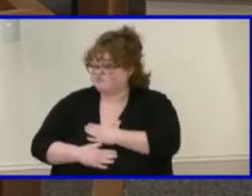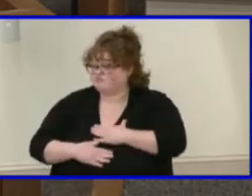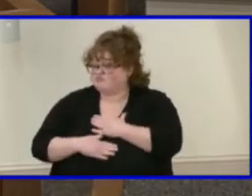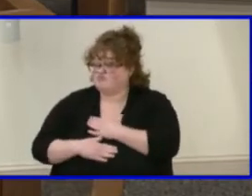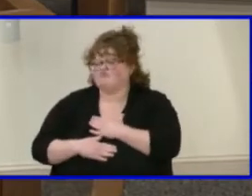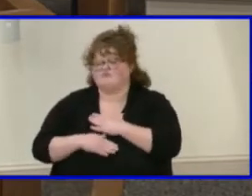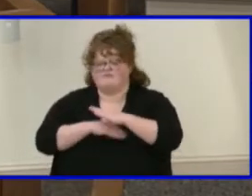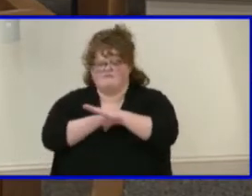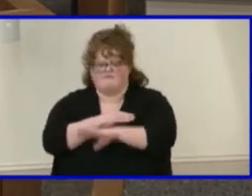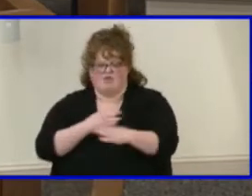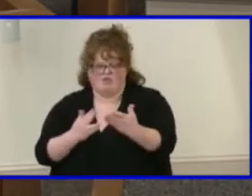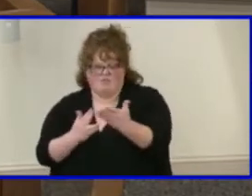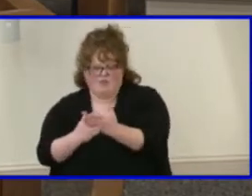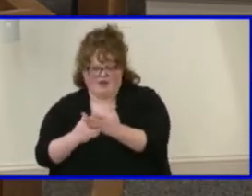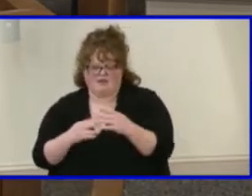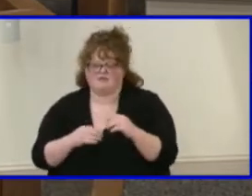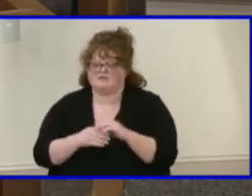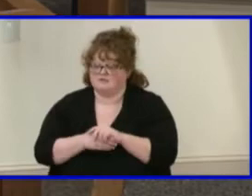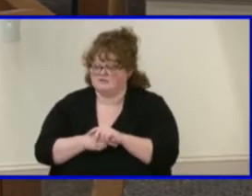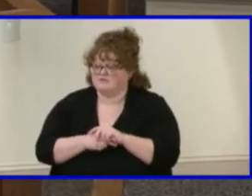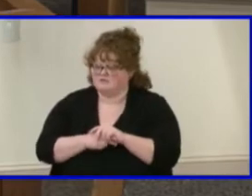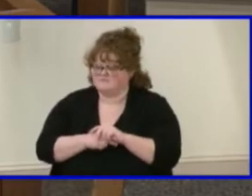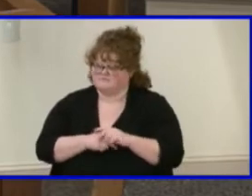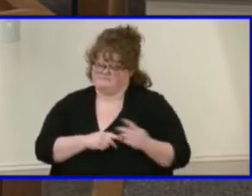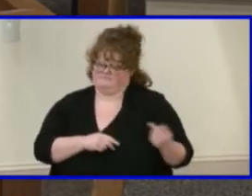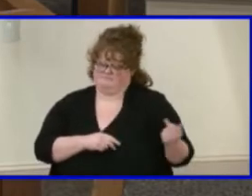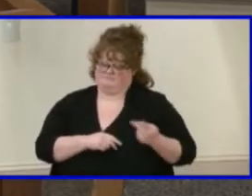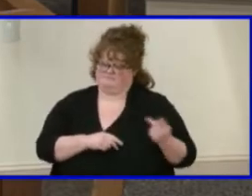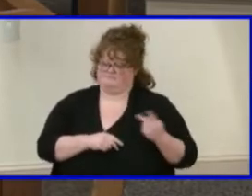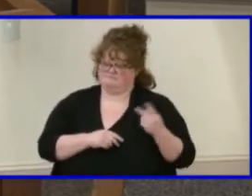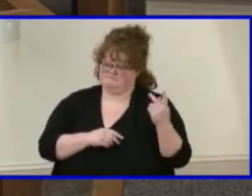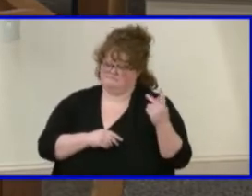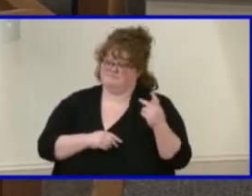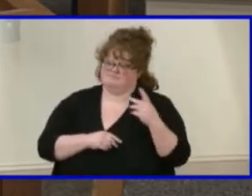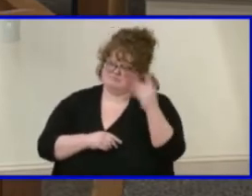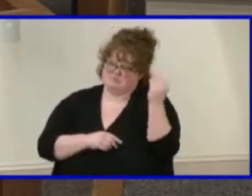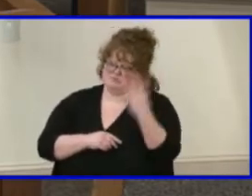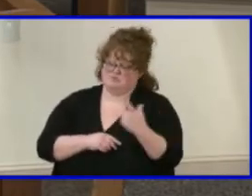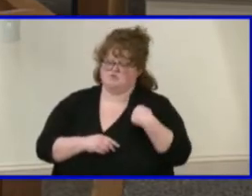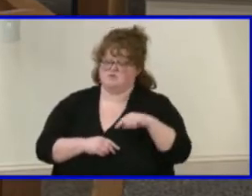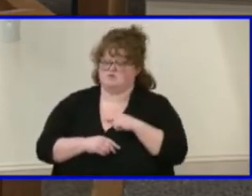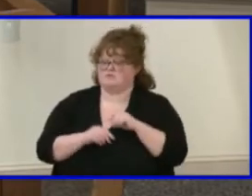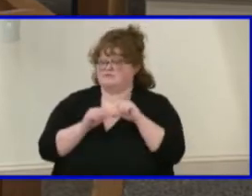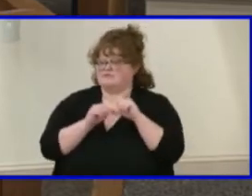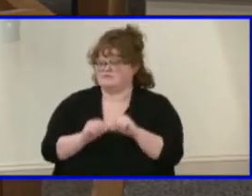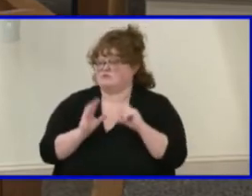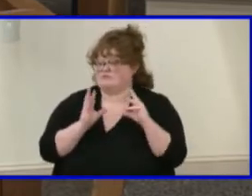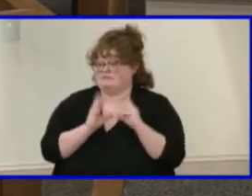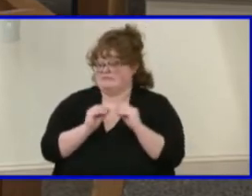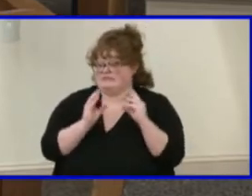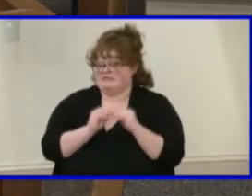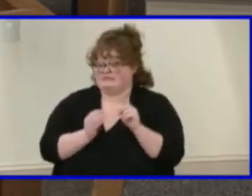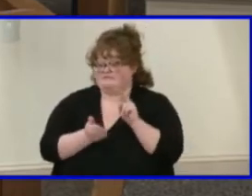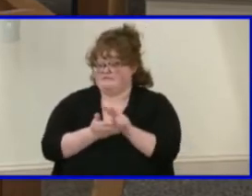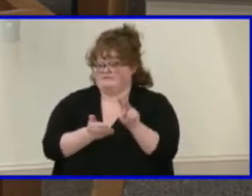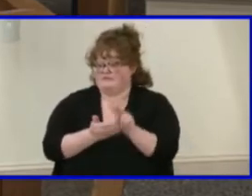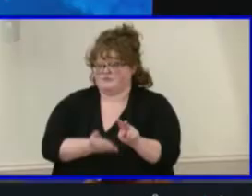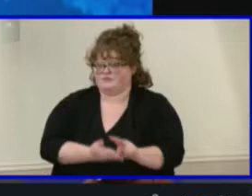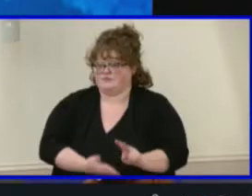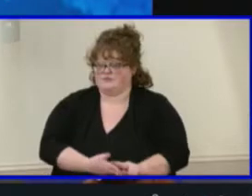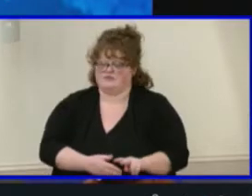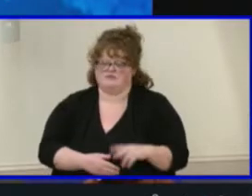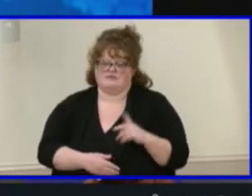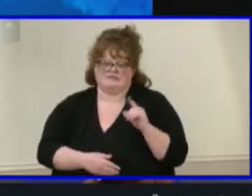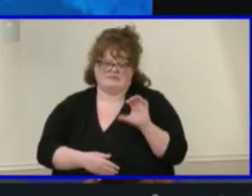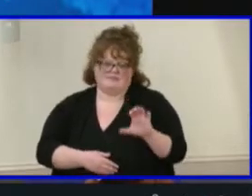break there. As Dr. Teigen and I have indicated, our health committee continues to meet every two weeks with the meeting 12-7 being an